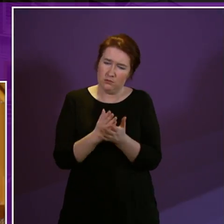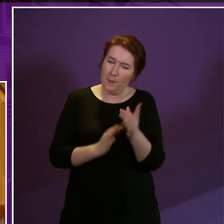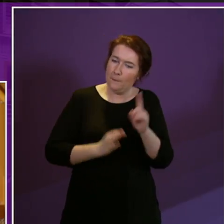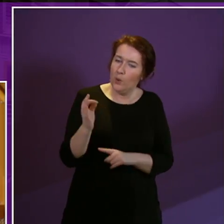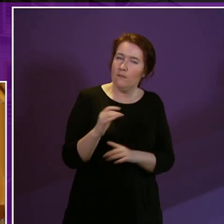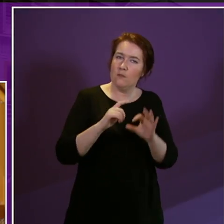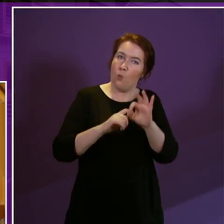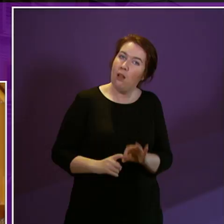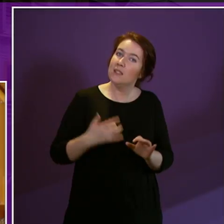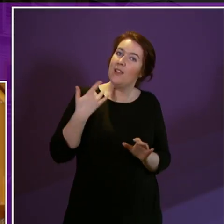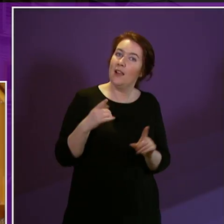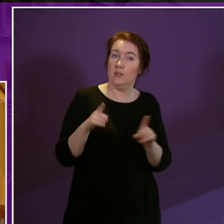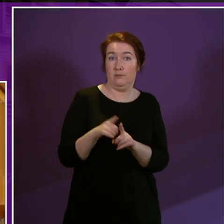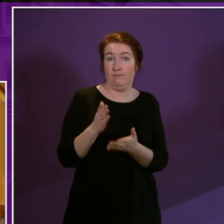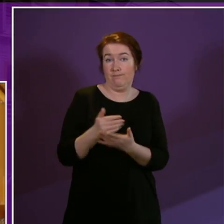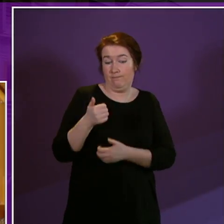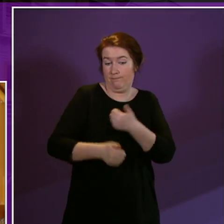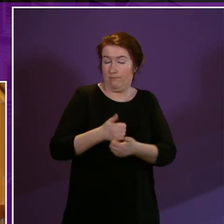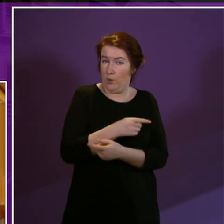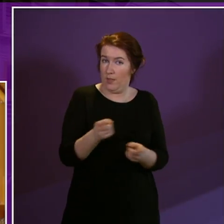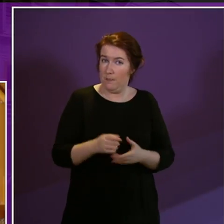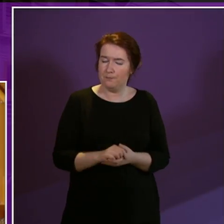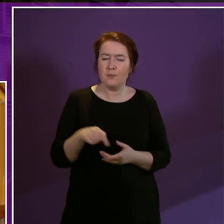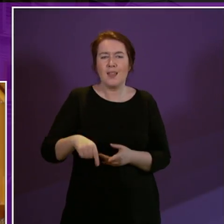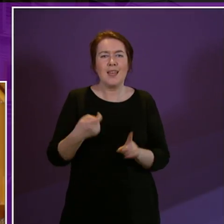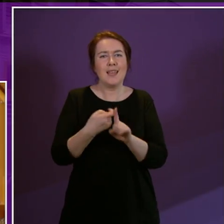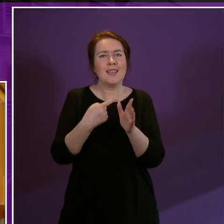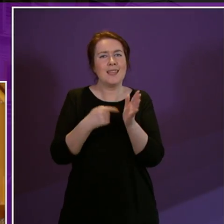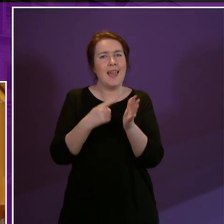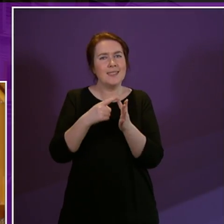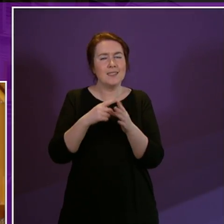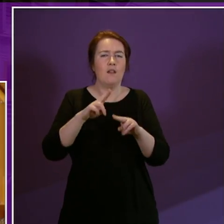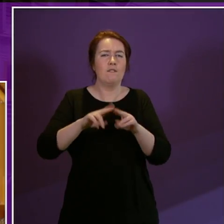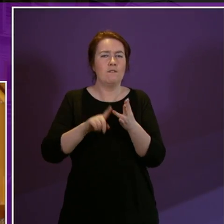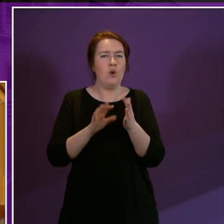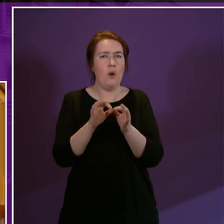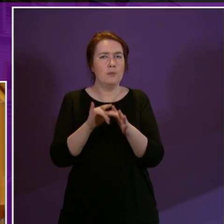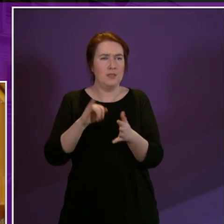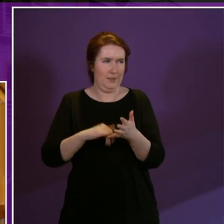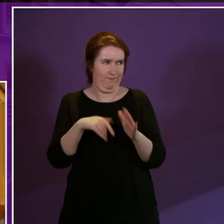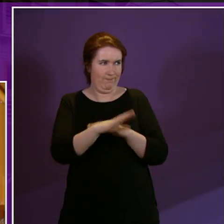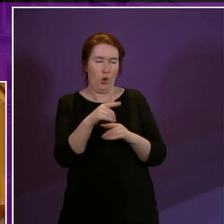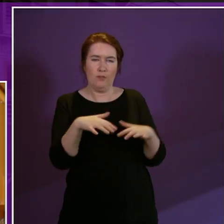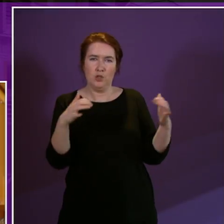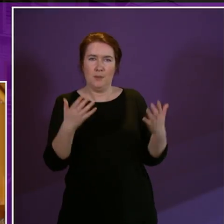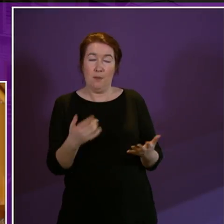and are to be commended Kate Forbes isn't in the chamber at the moment but I thought she made a very good contribution and actually I hope the delivery